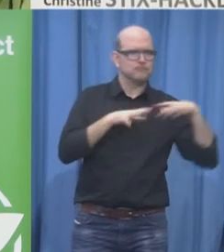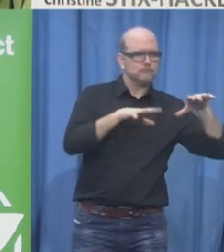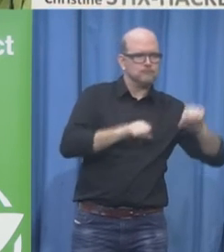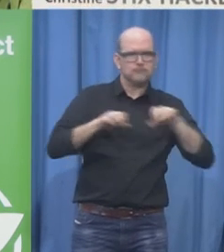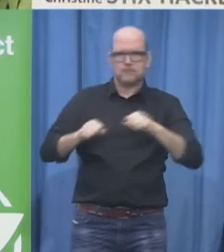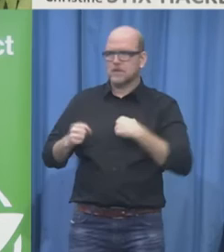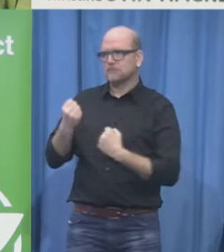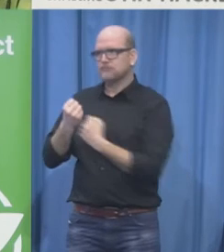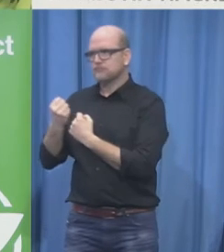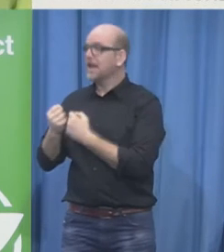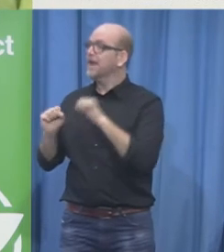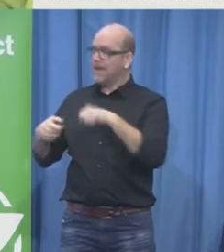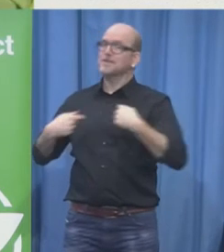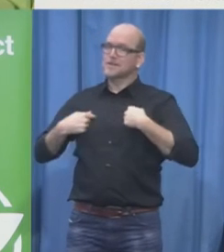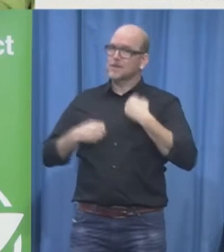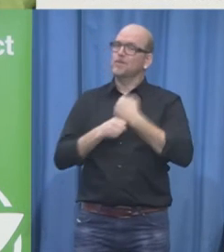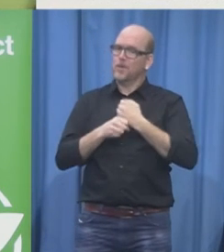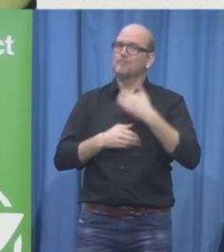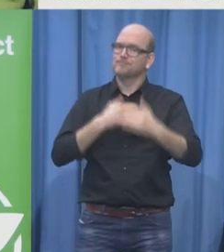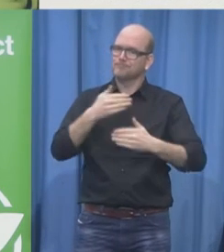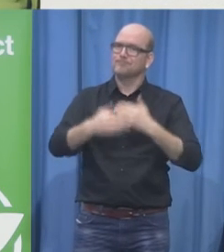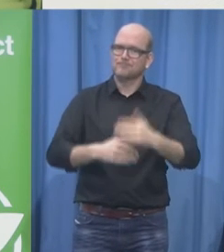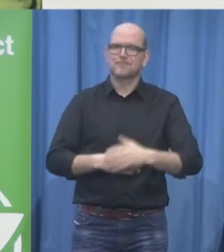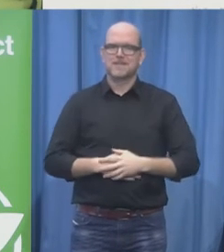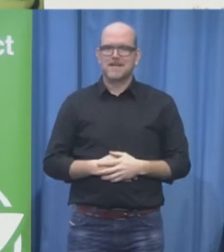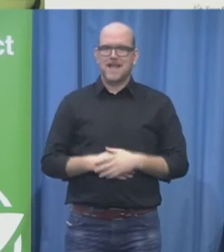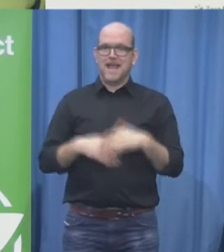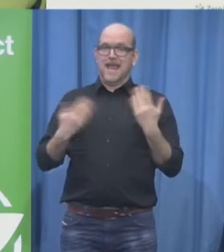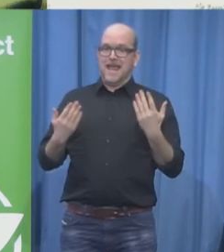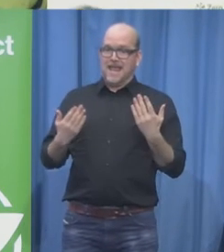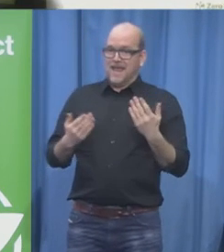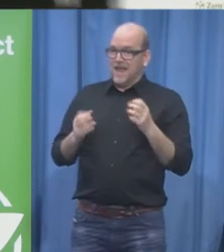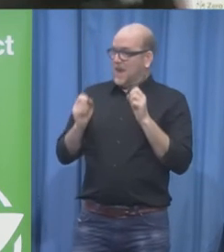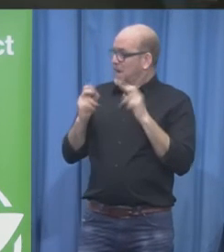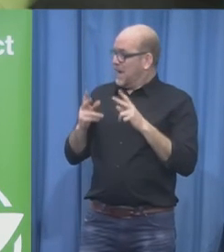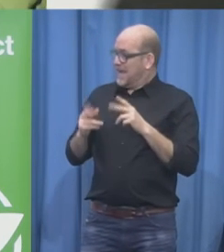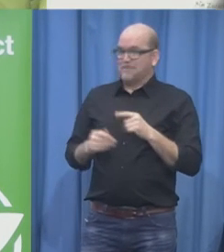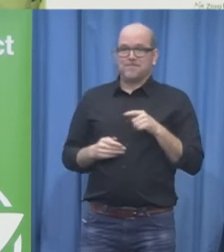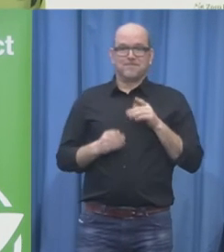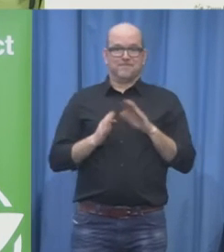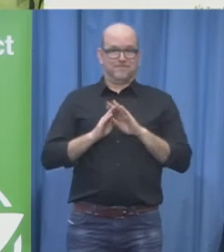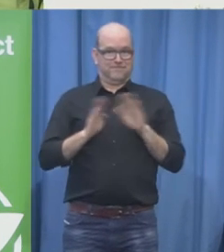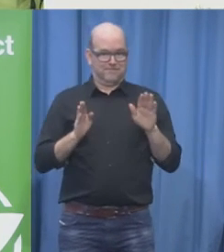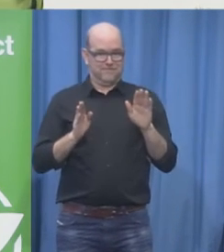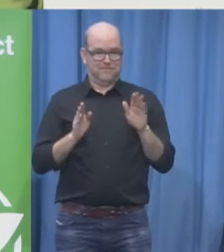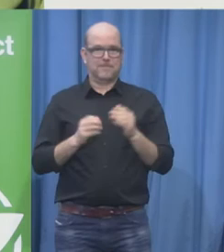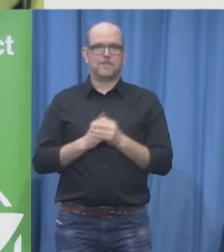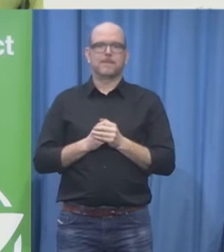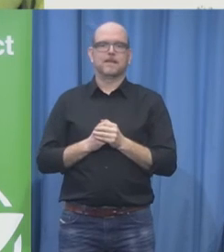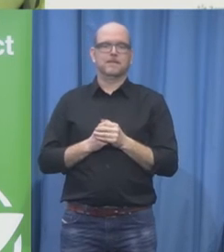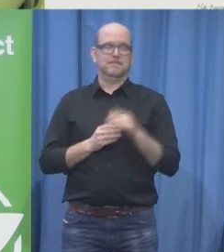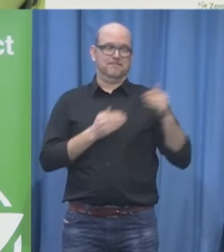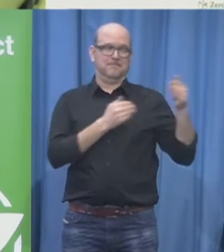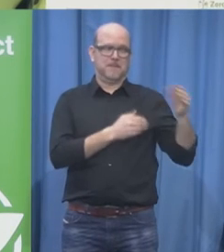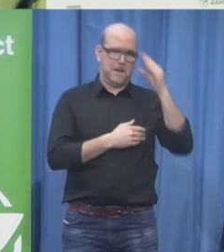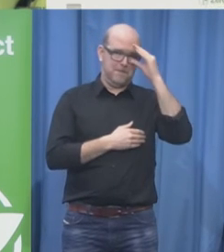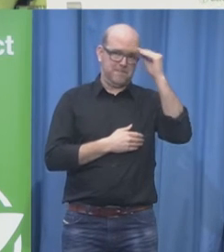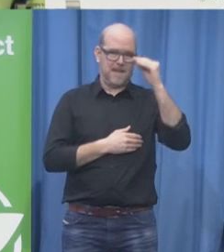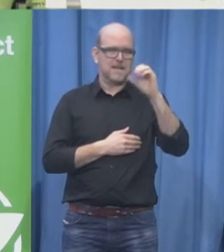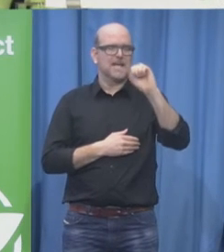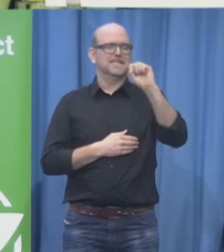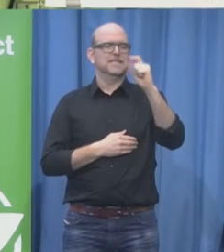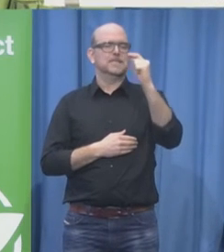Mr Essel, Minister Stöger, Mrs. Bass, Mr.